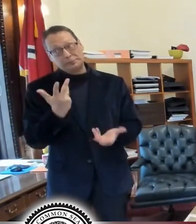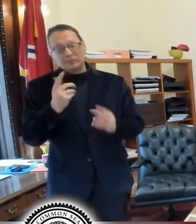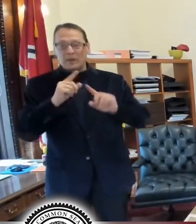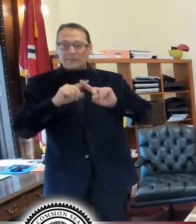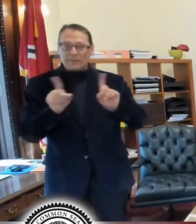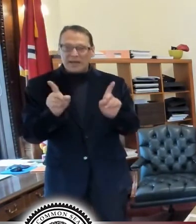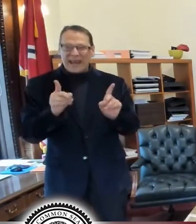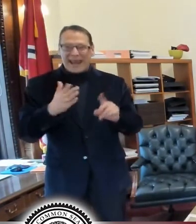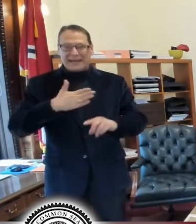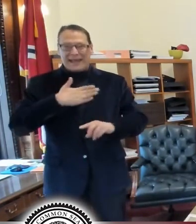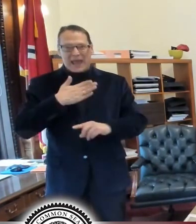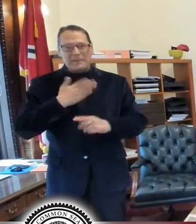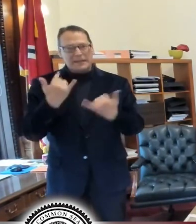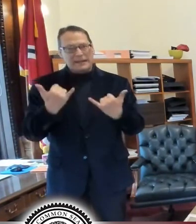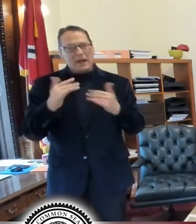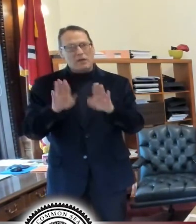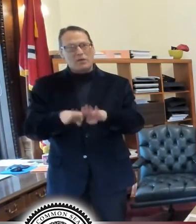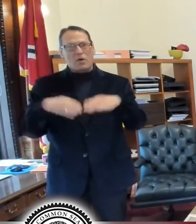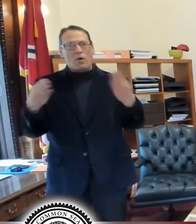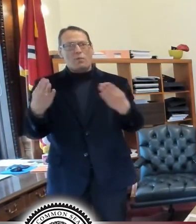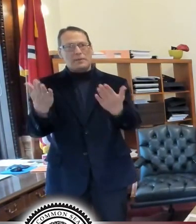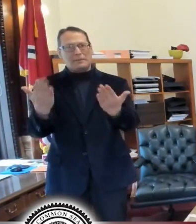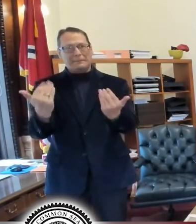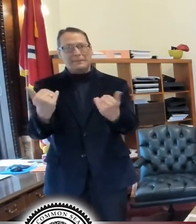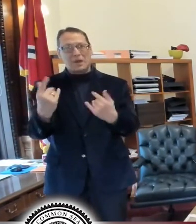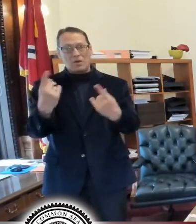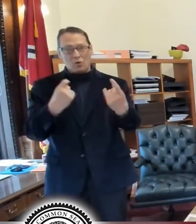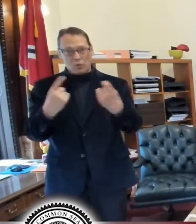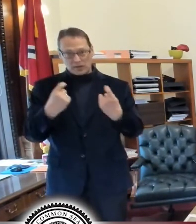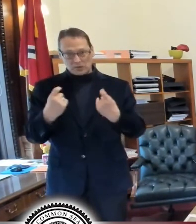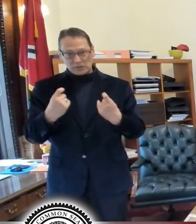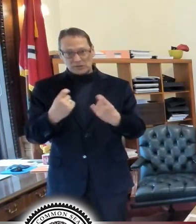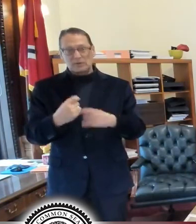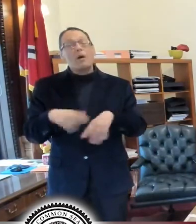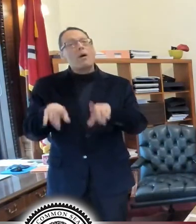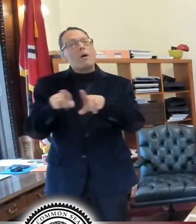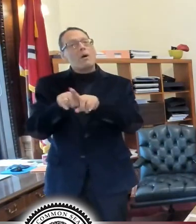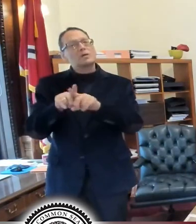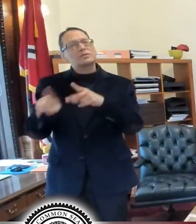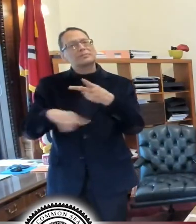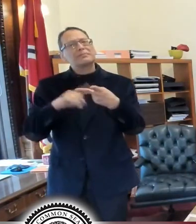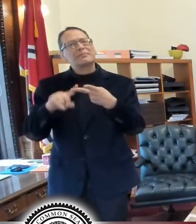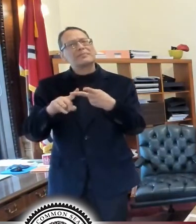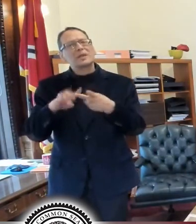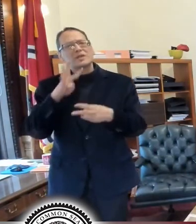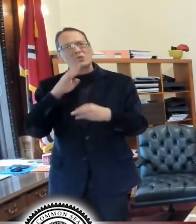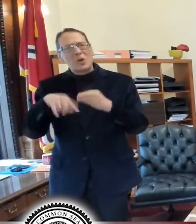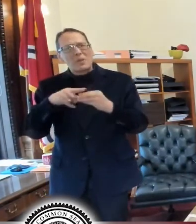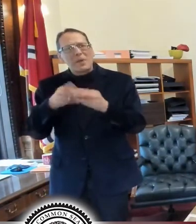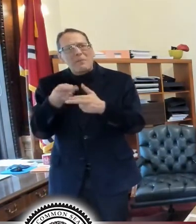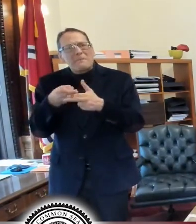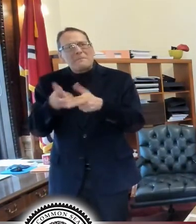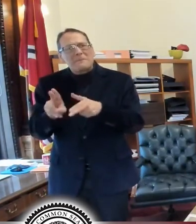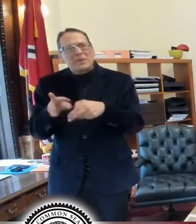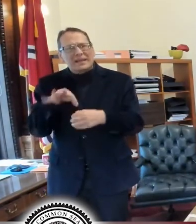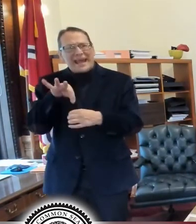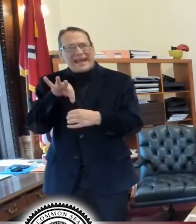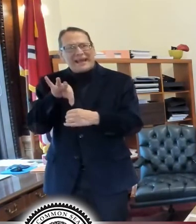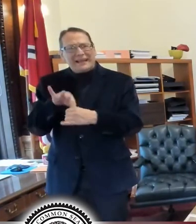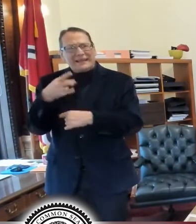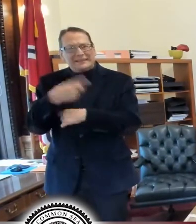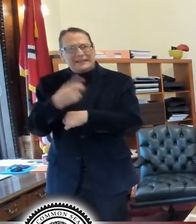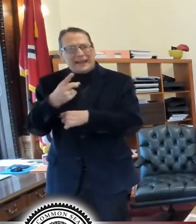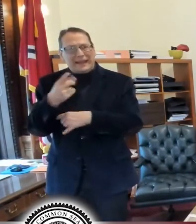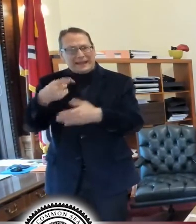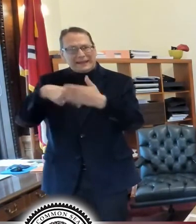but happy to take your questions. Uh, one other subject I want to chat with you about just a little bit, election day is a week from